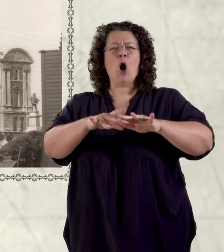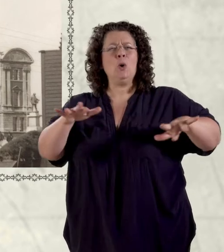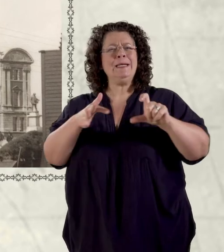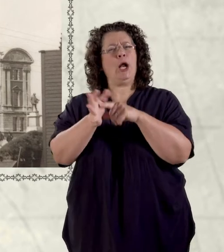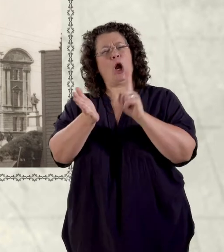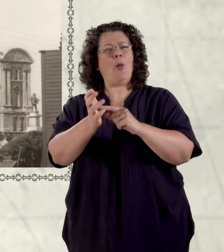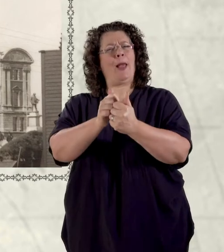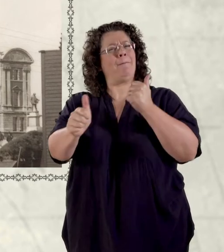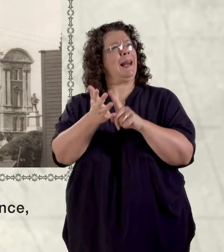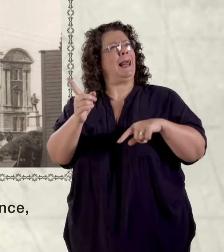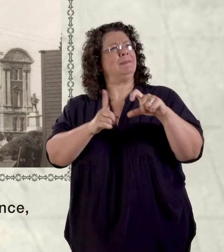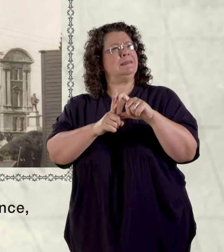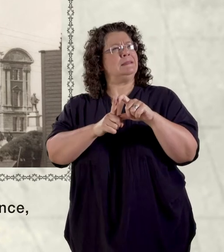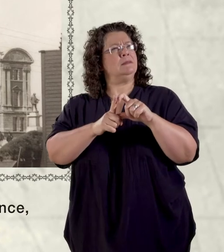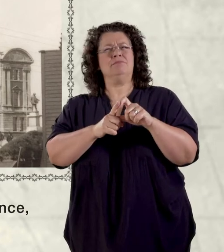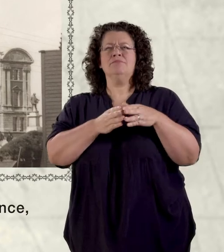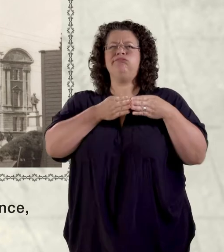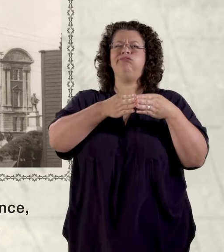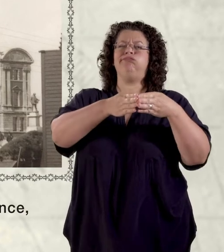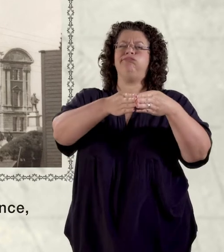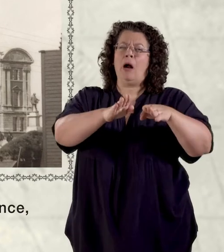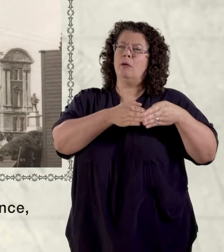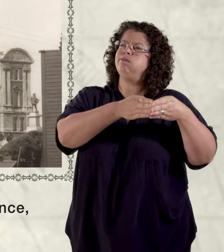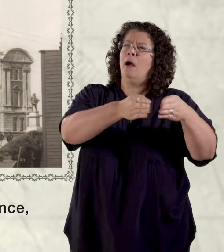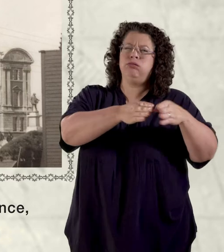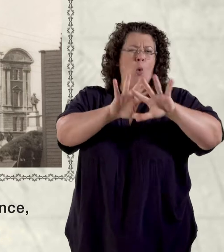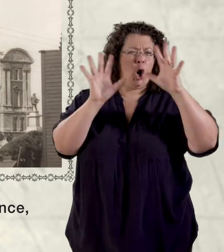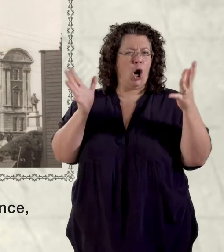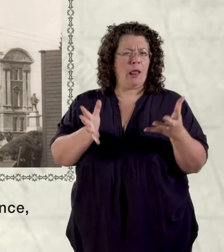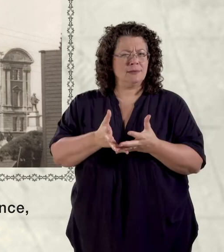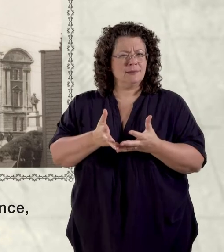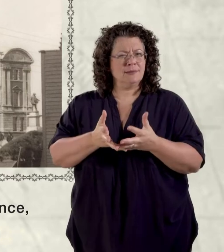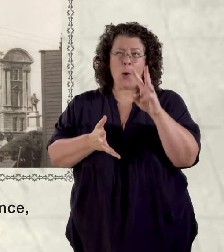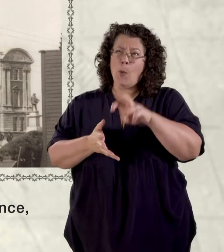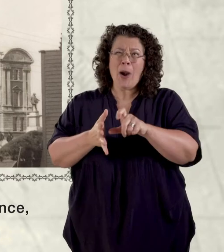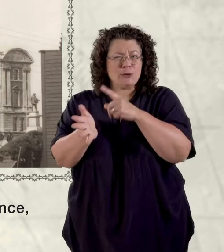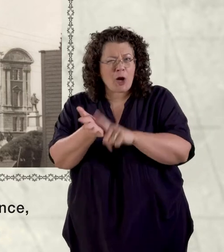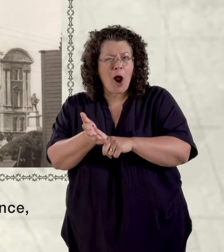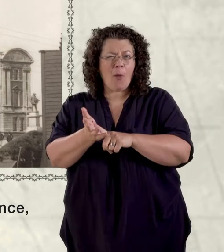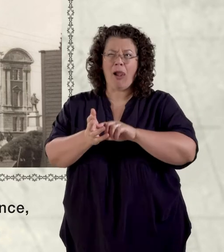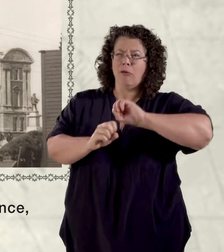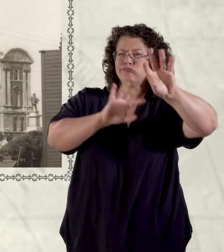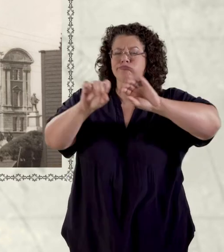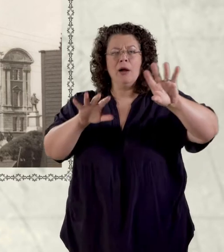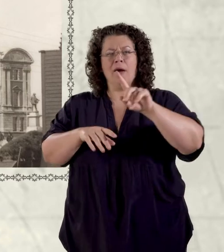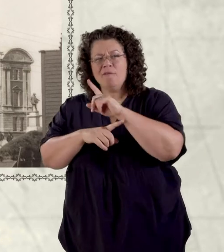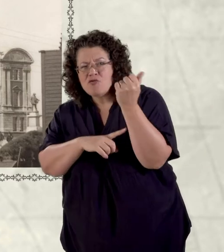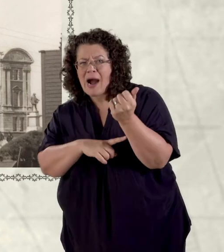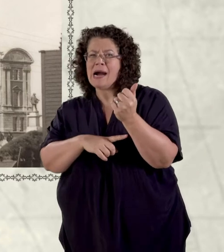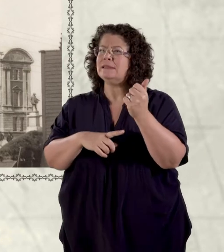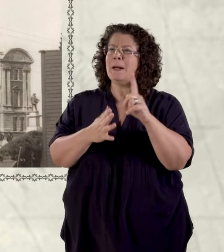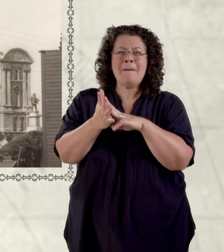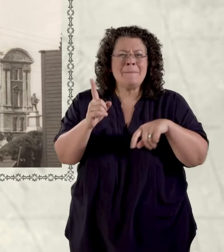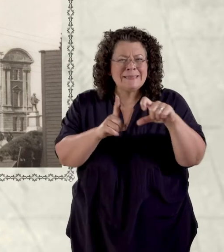welsh coal was being exported to france to countries of the mediterranean to west